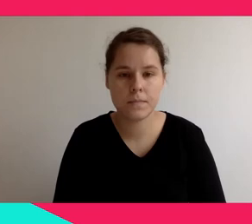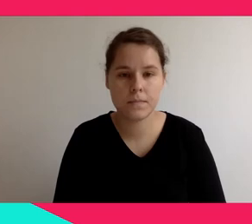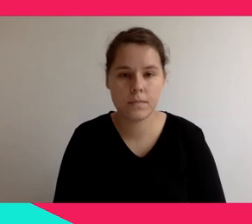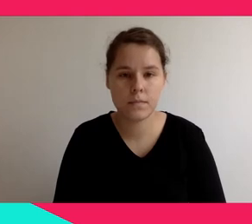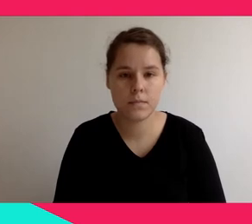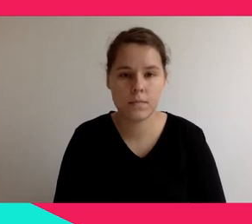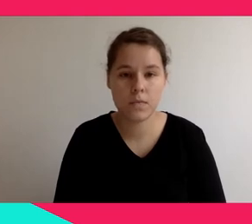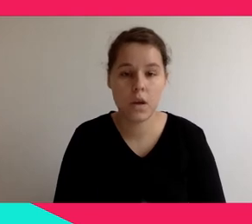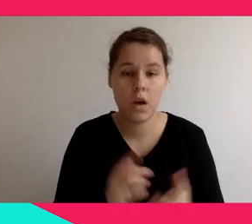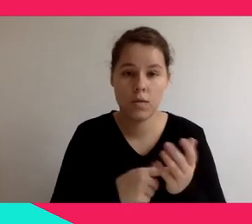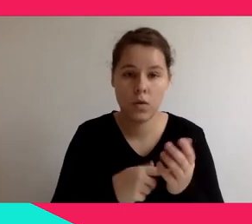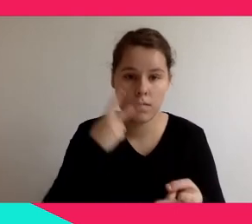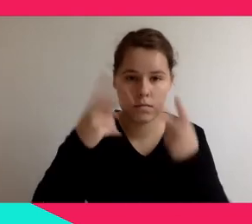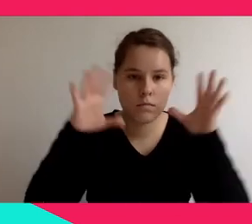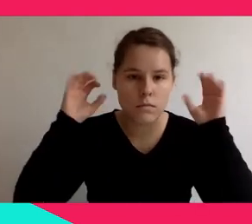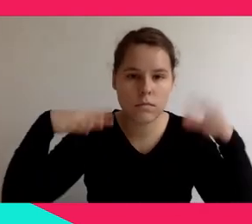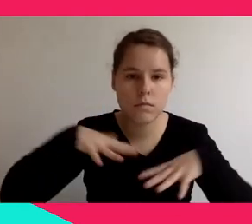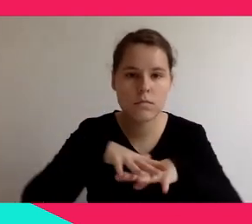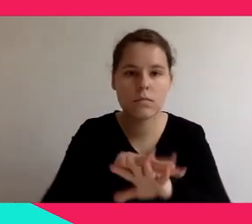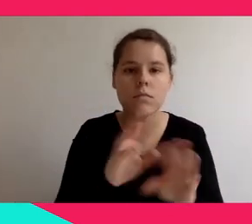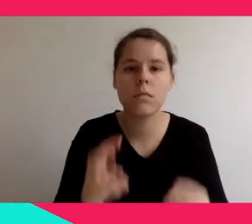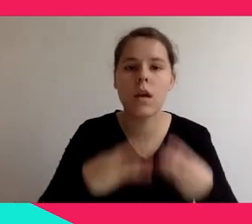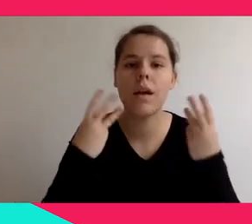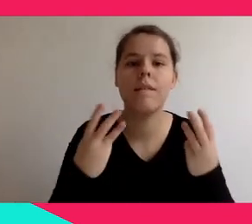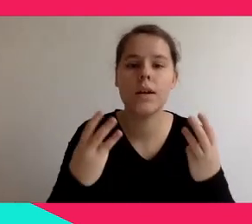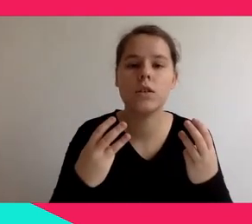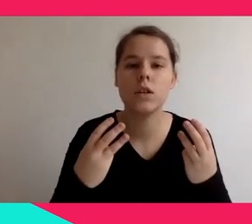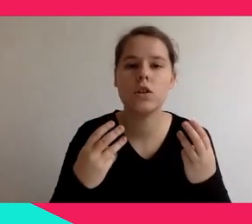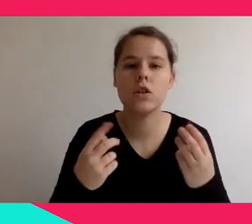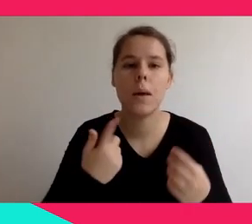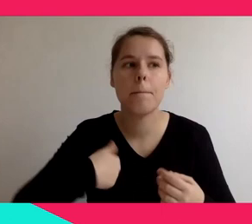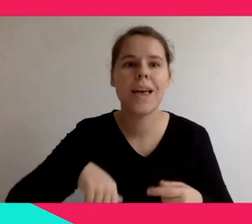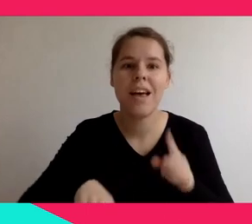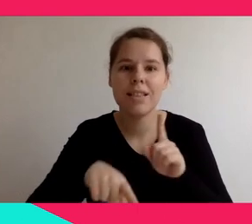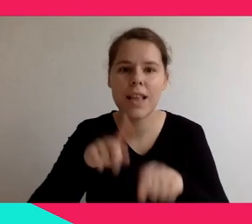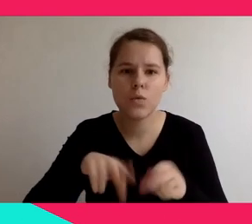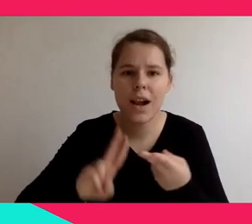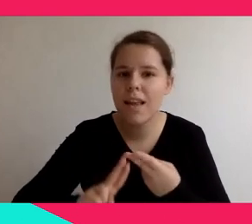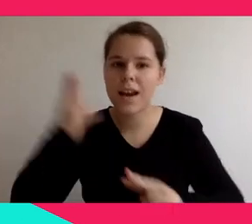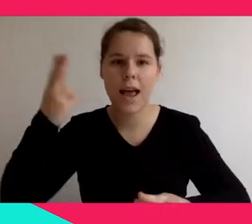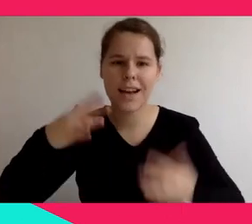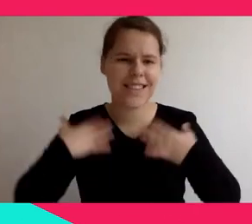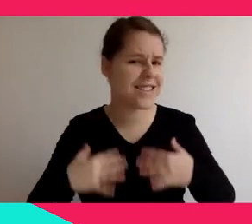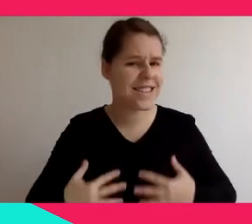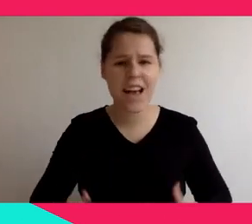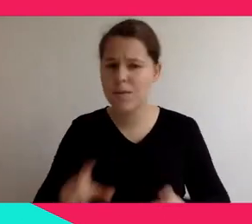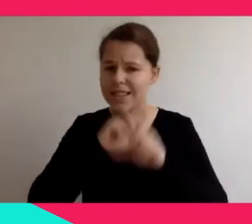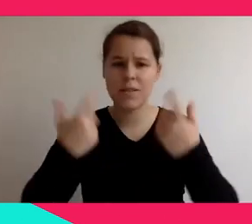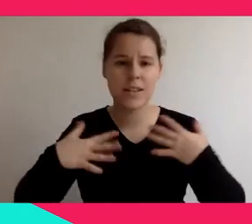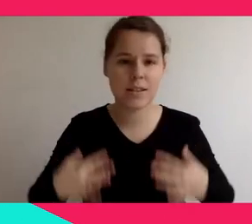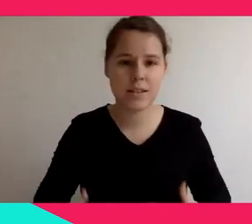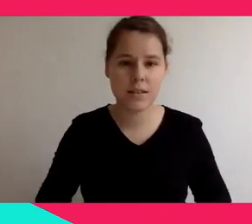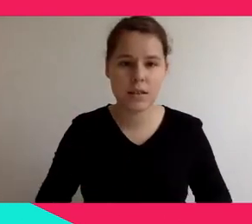When you watch a screen, you you you know that you are watching a screen is it's flat. And I mean,